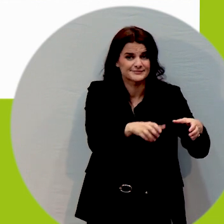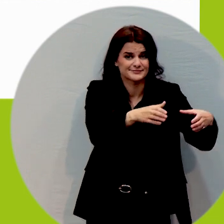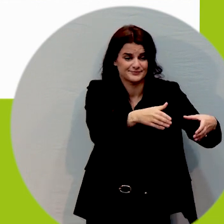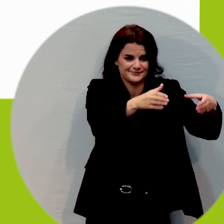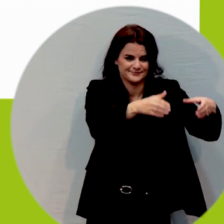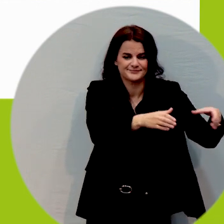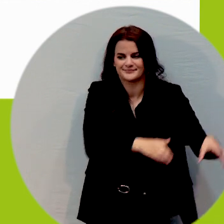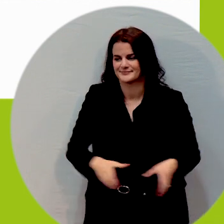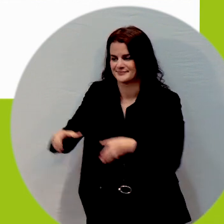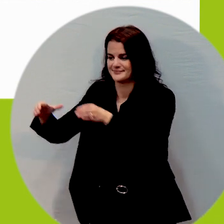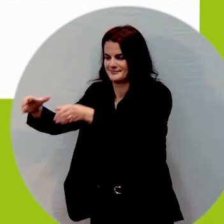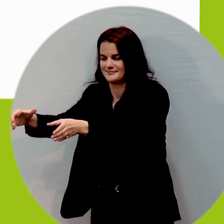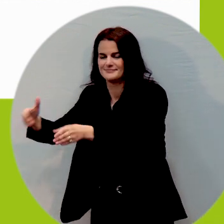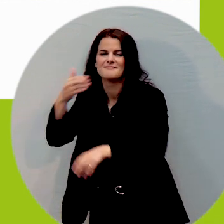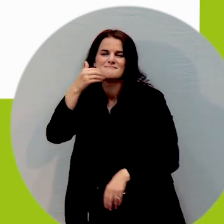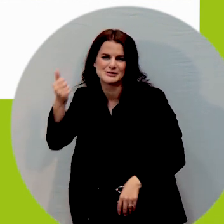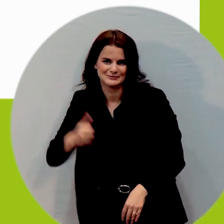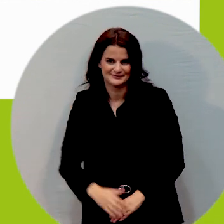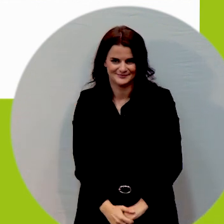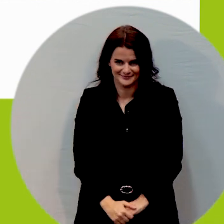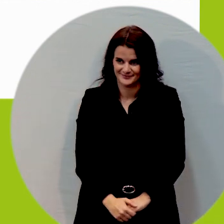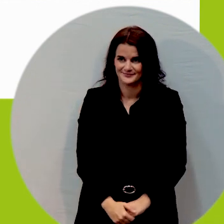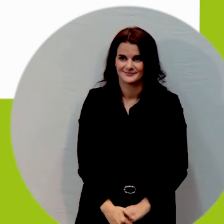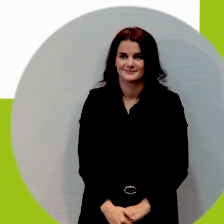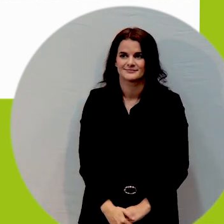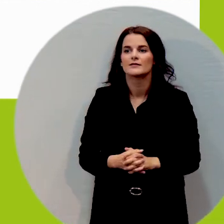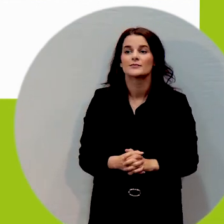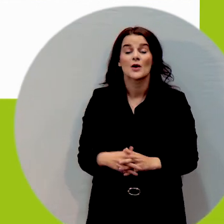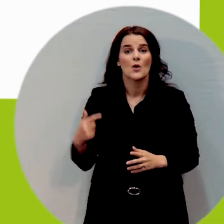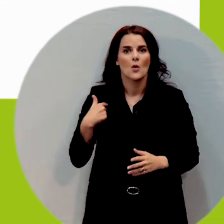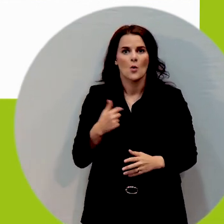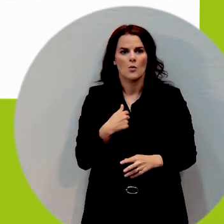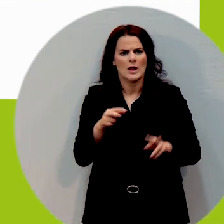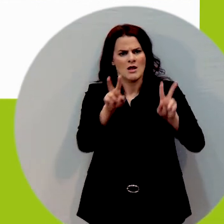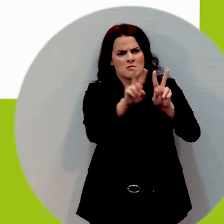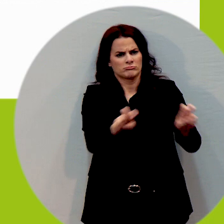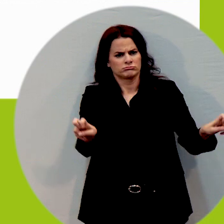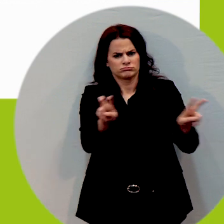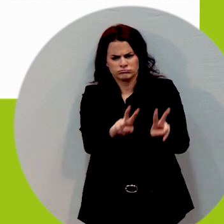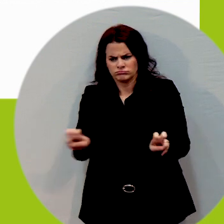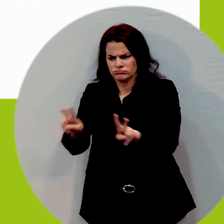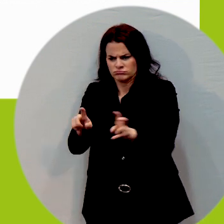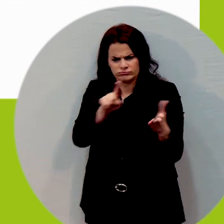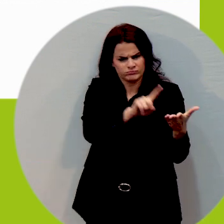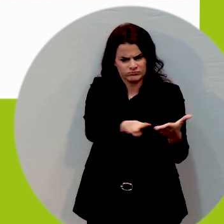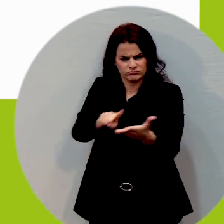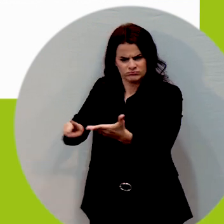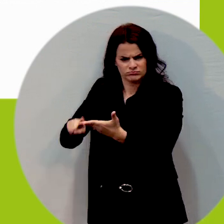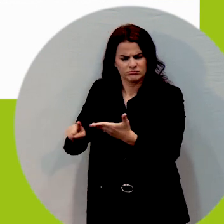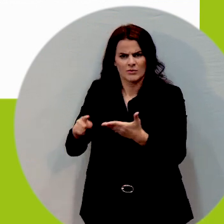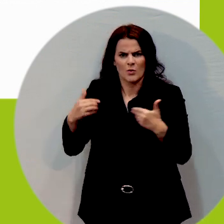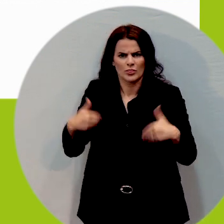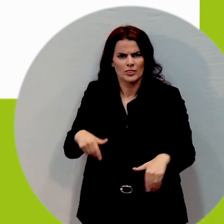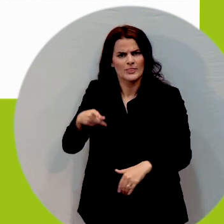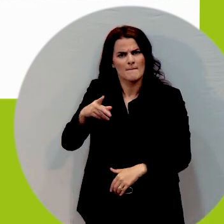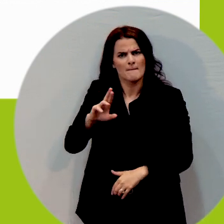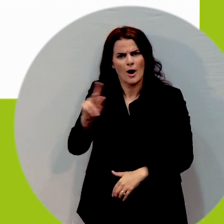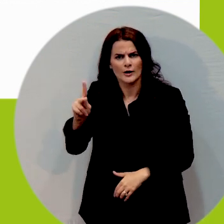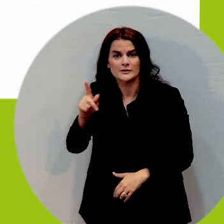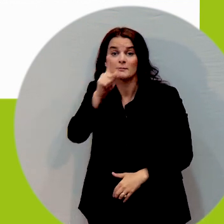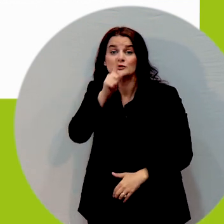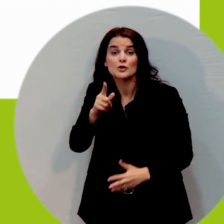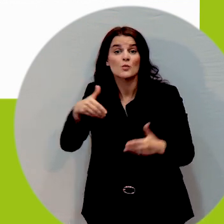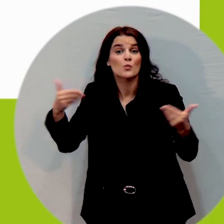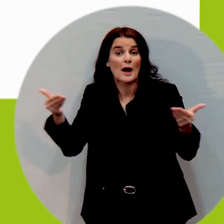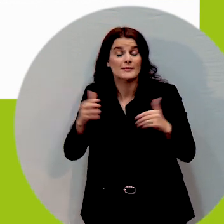we have turned the park upside down to ensure that we provide an inclusive experience